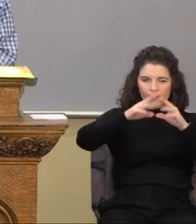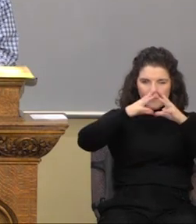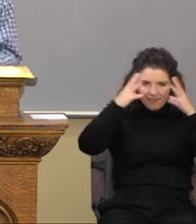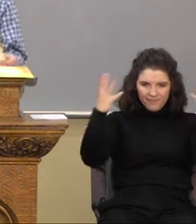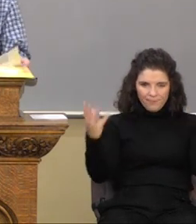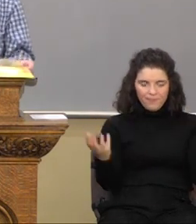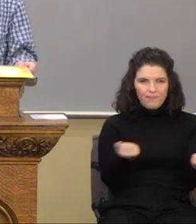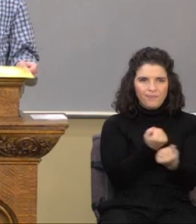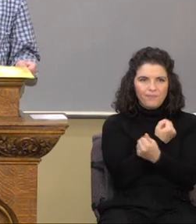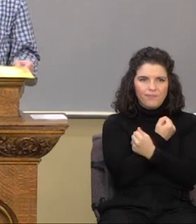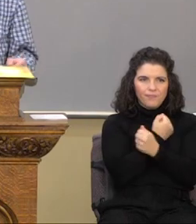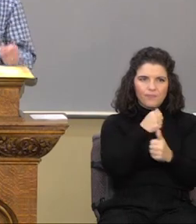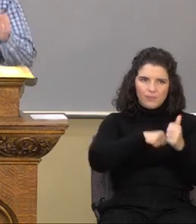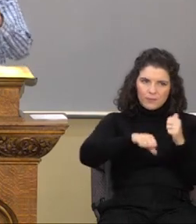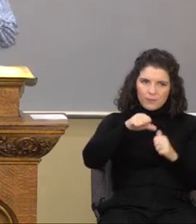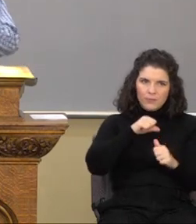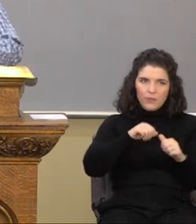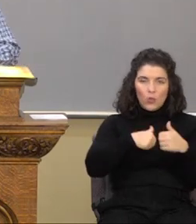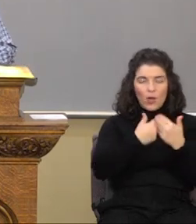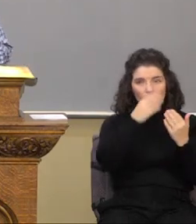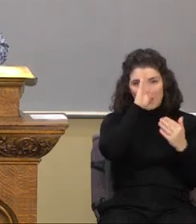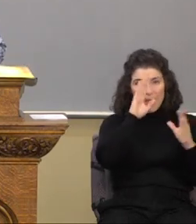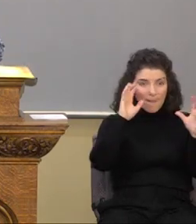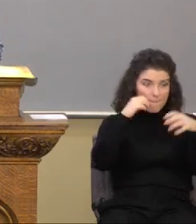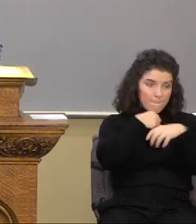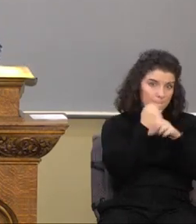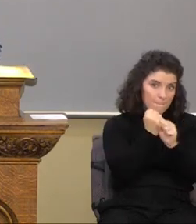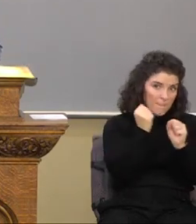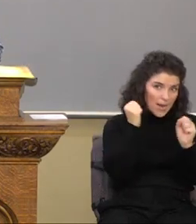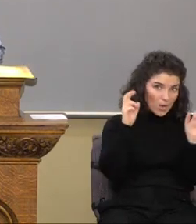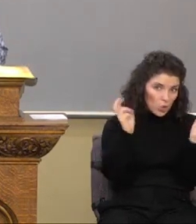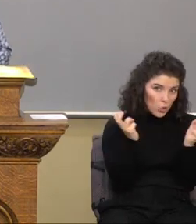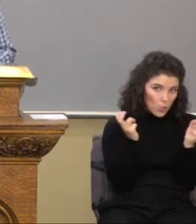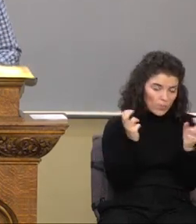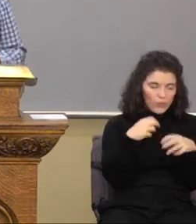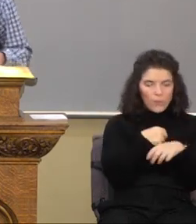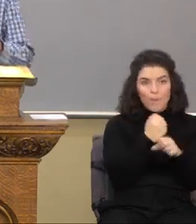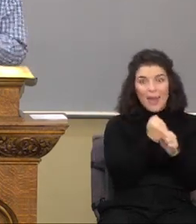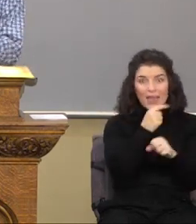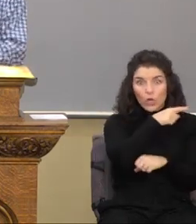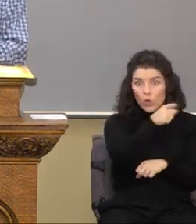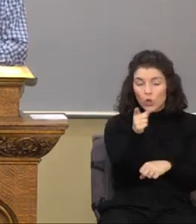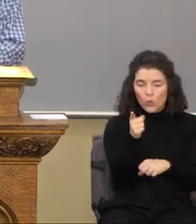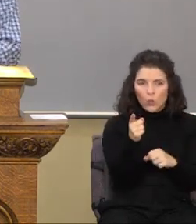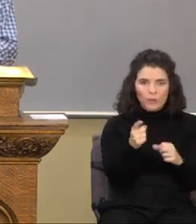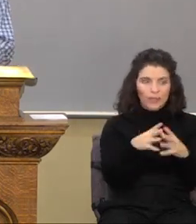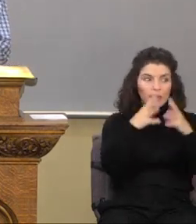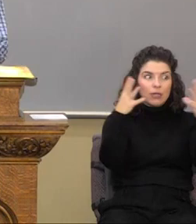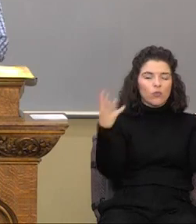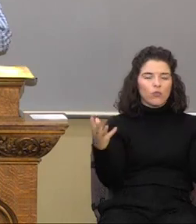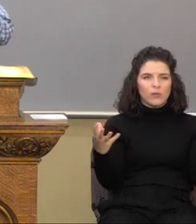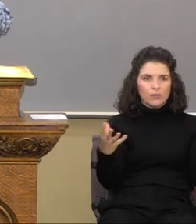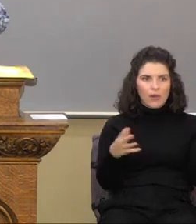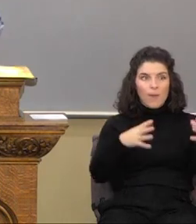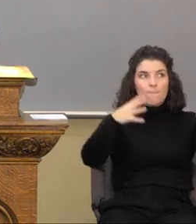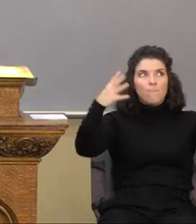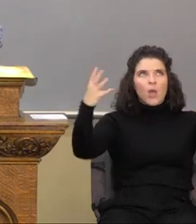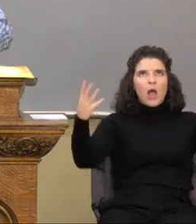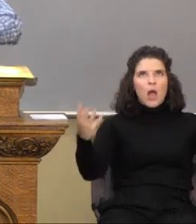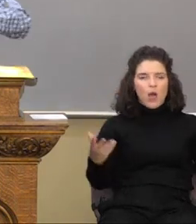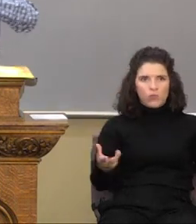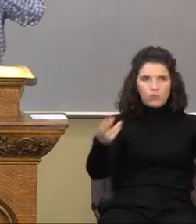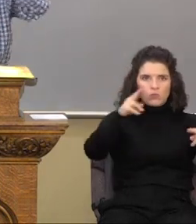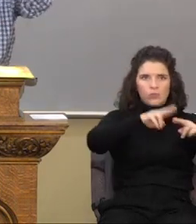to another. So how does God, quote, make you increase and abound in love? He's teaching us as we learn the